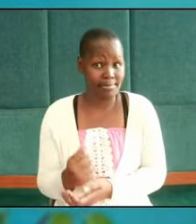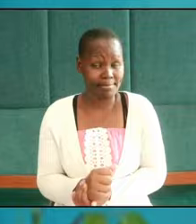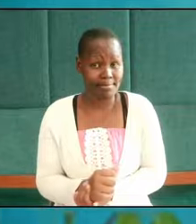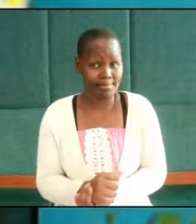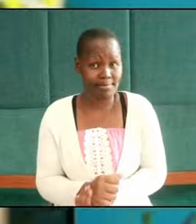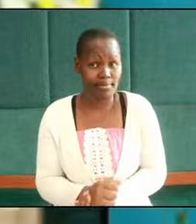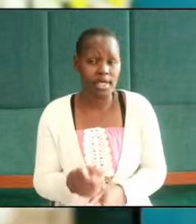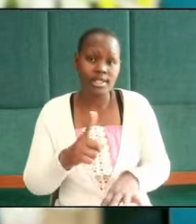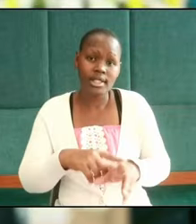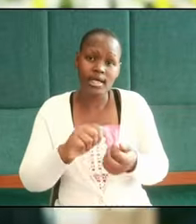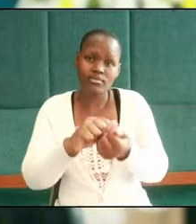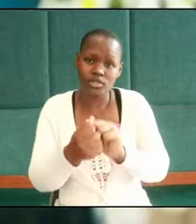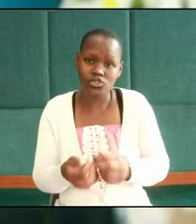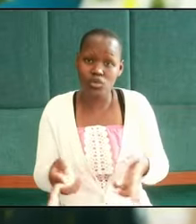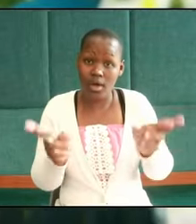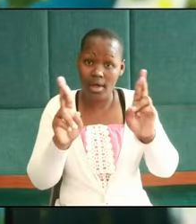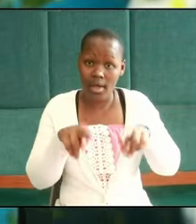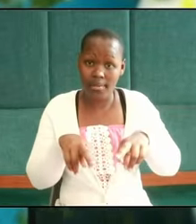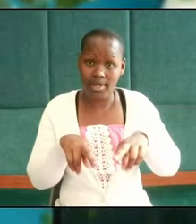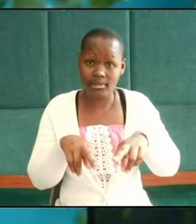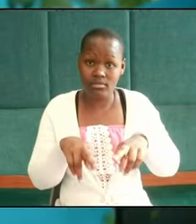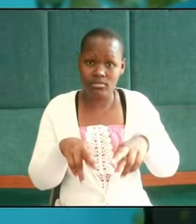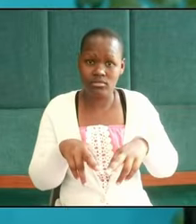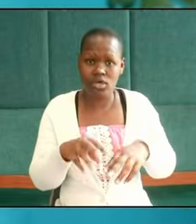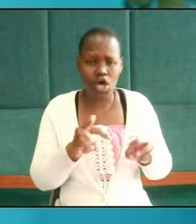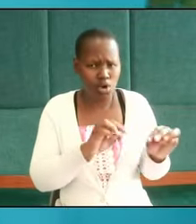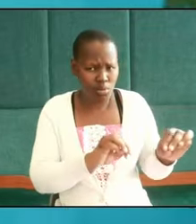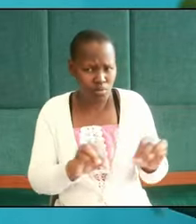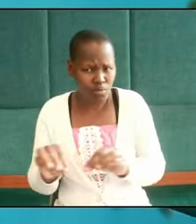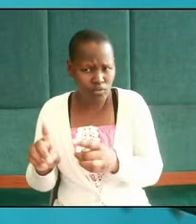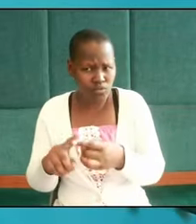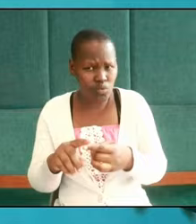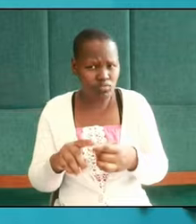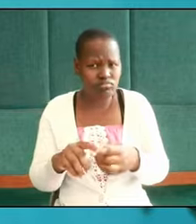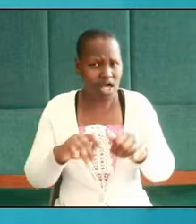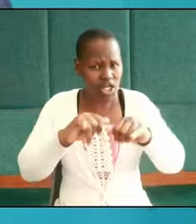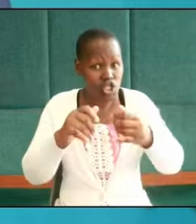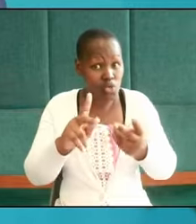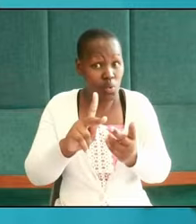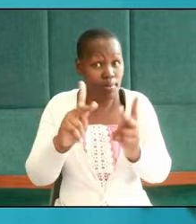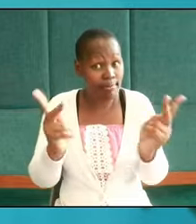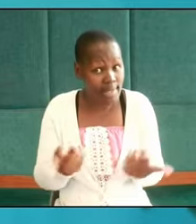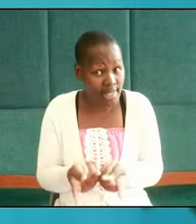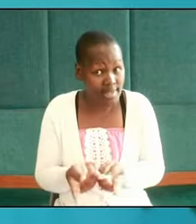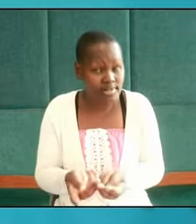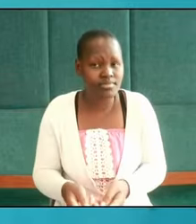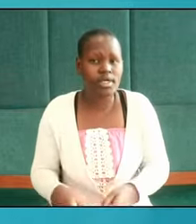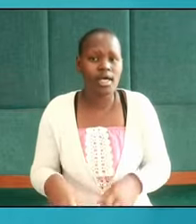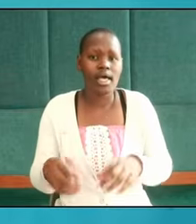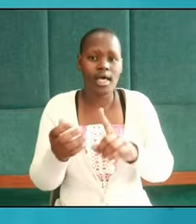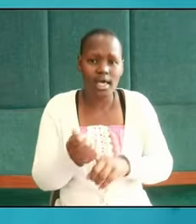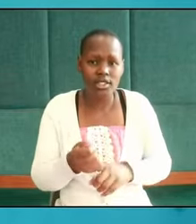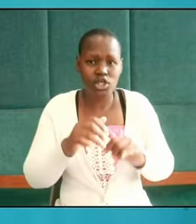when transitions happen and you move into a new environment and you get into new